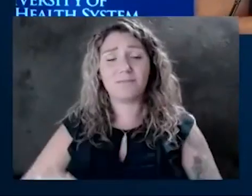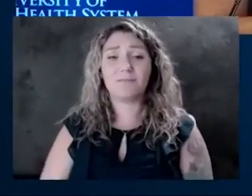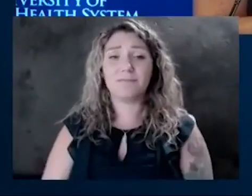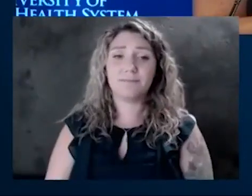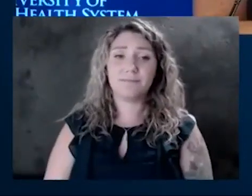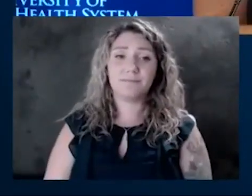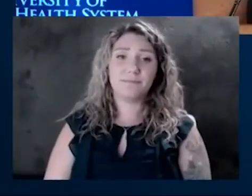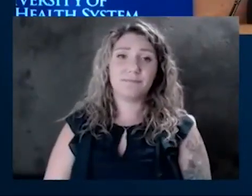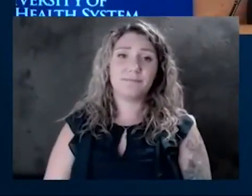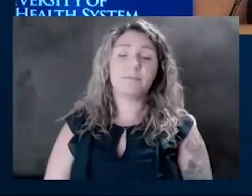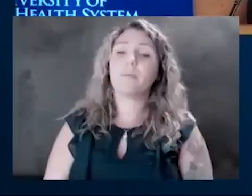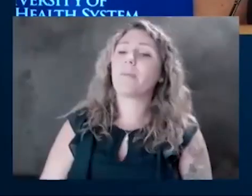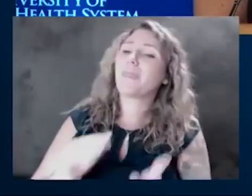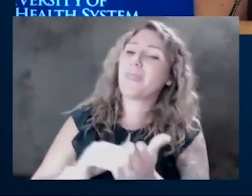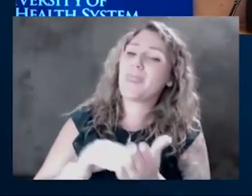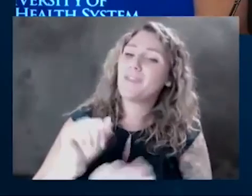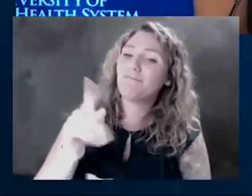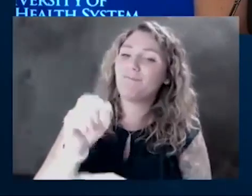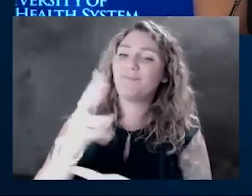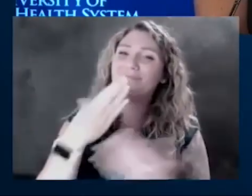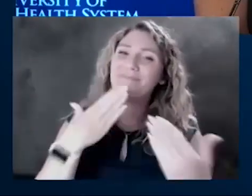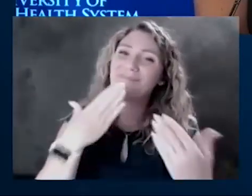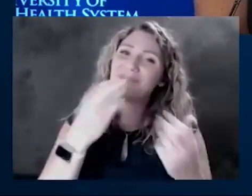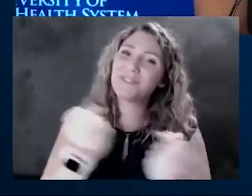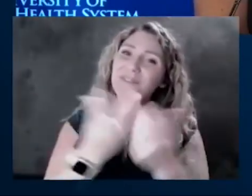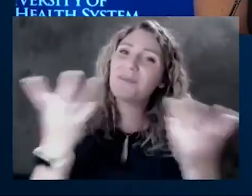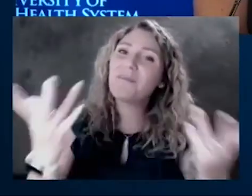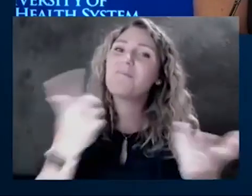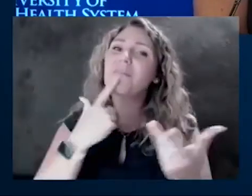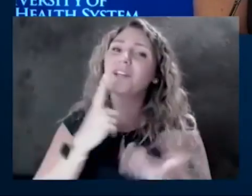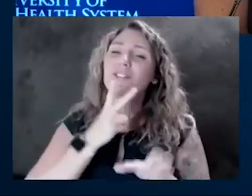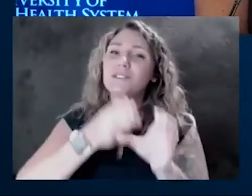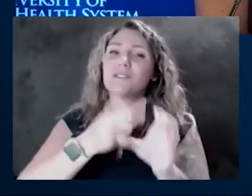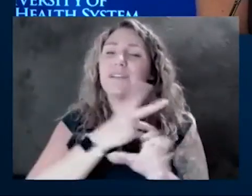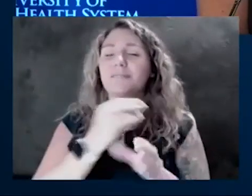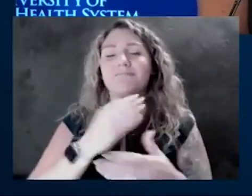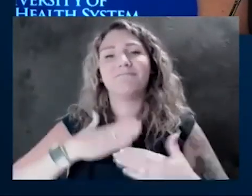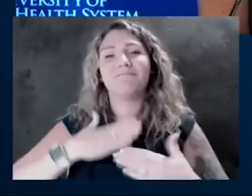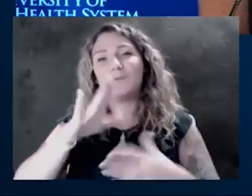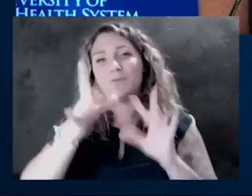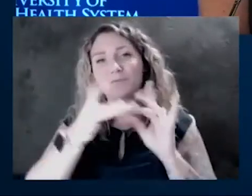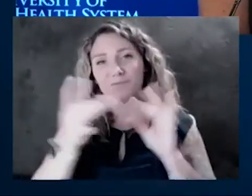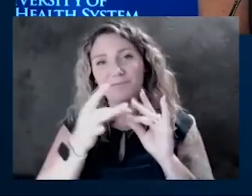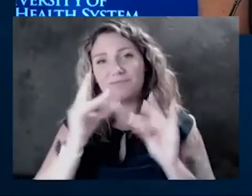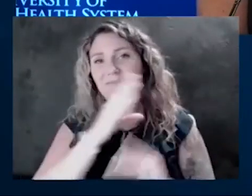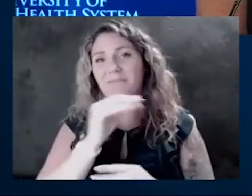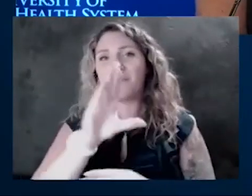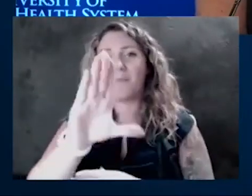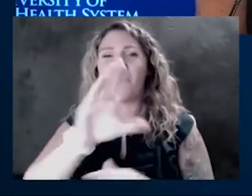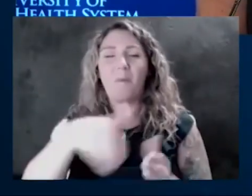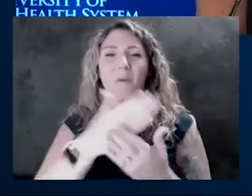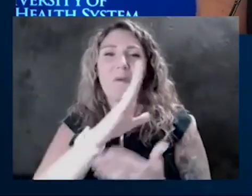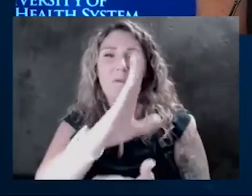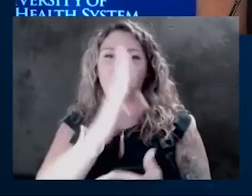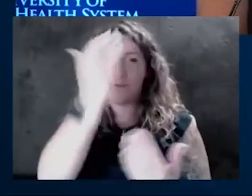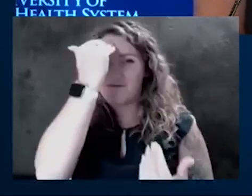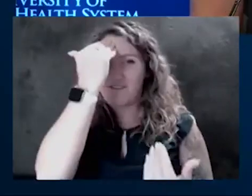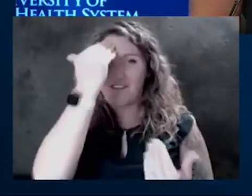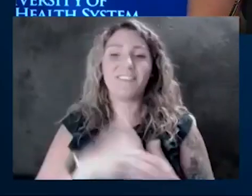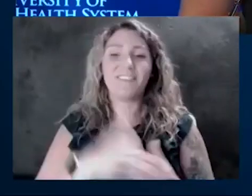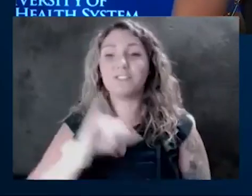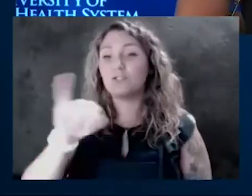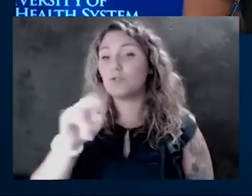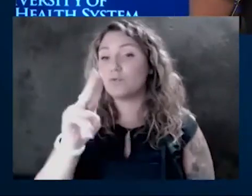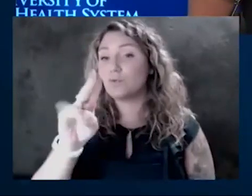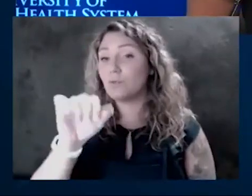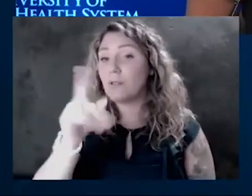Archer, thank you so much for being with us today and we really appreciate your message and your wonderful insights. join us again, please. Julianne, thank you for joining us too.